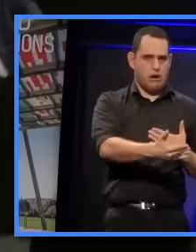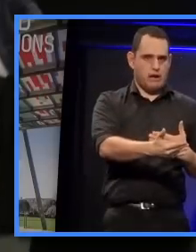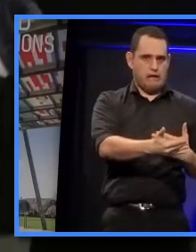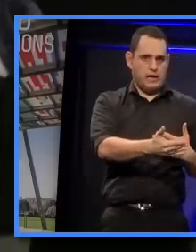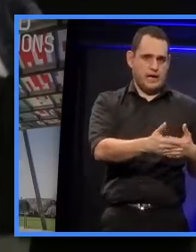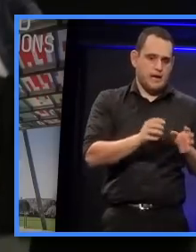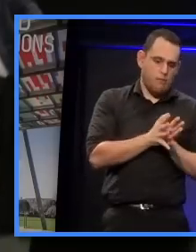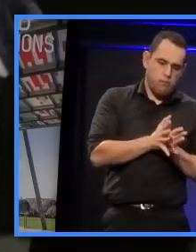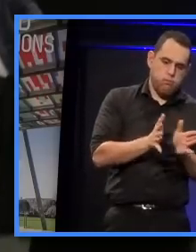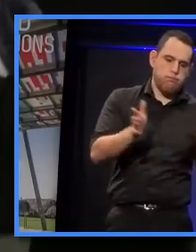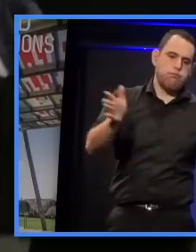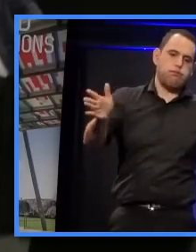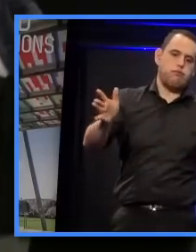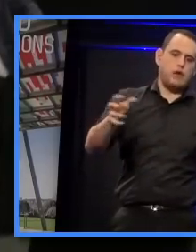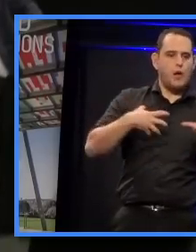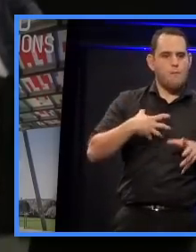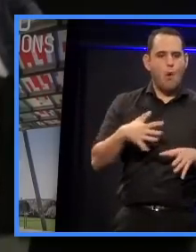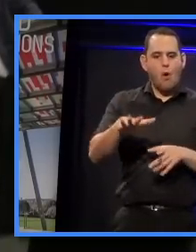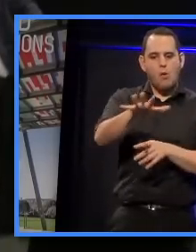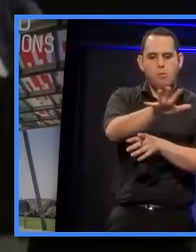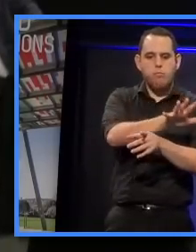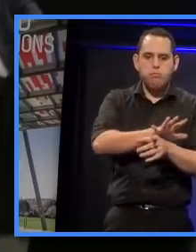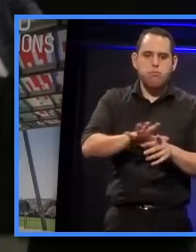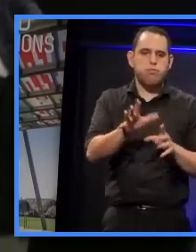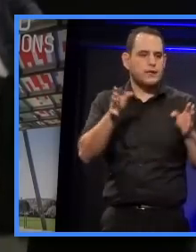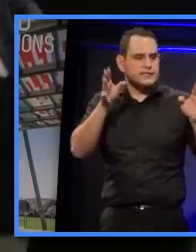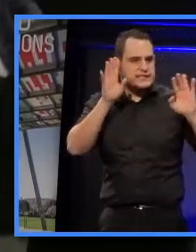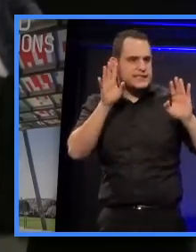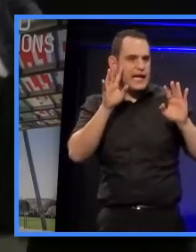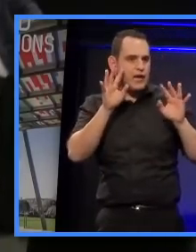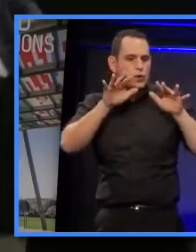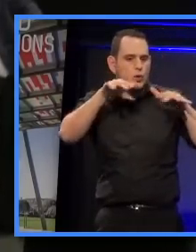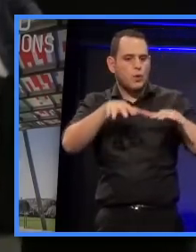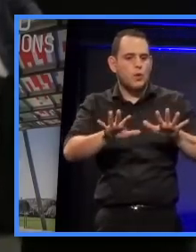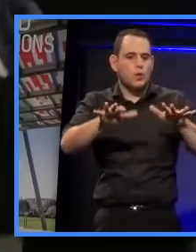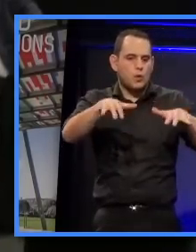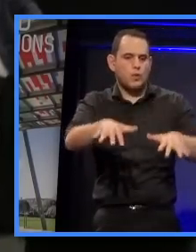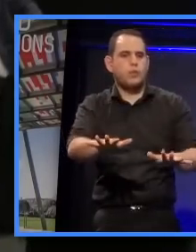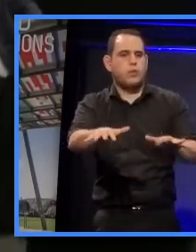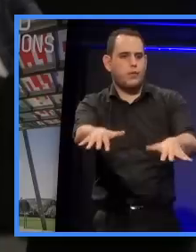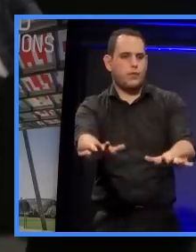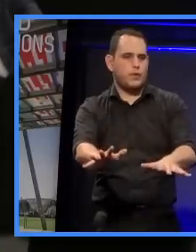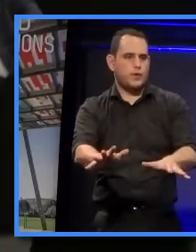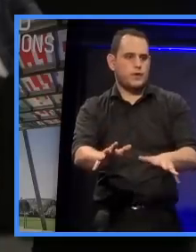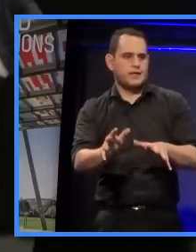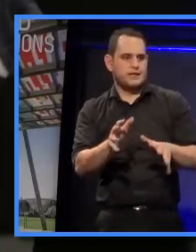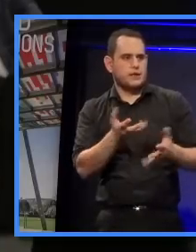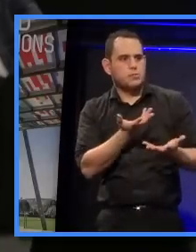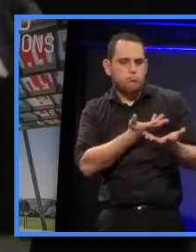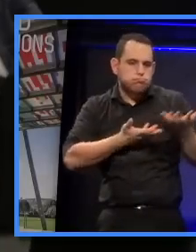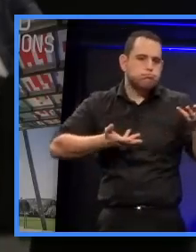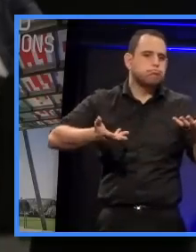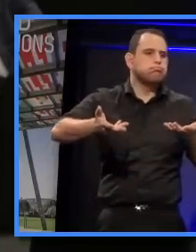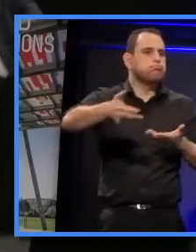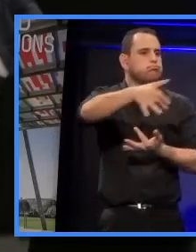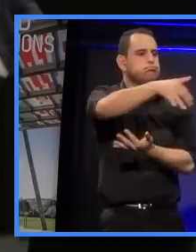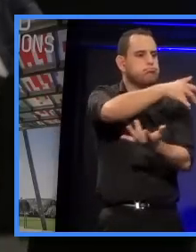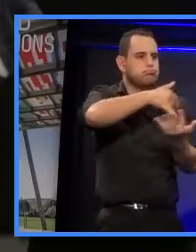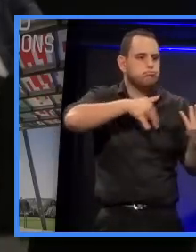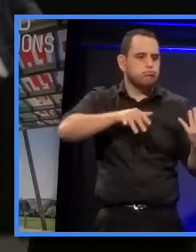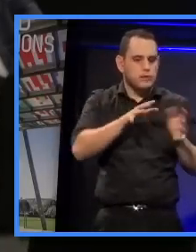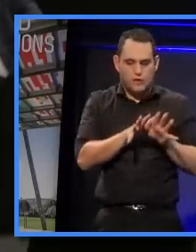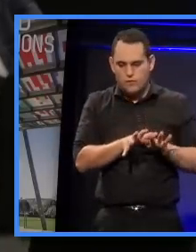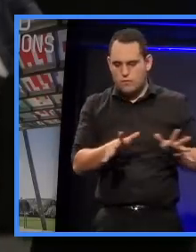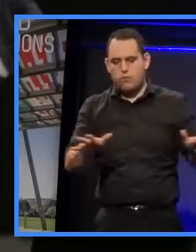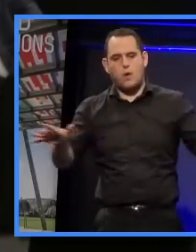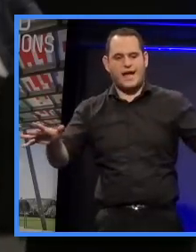many more smaller rays of sound at a lower sound level. It still goes out and it goes in more directions. So